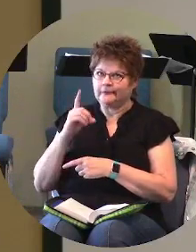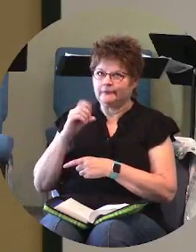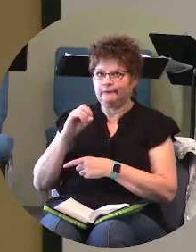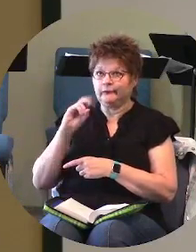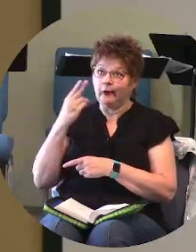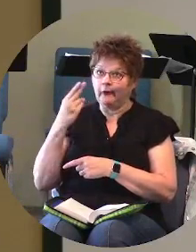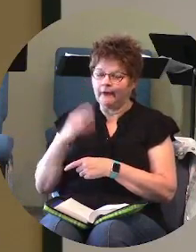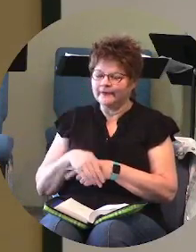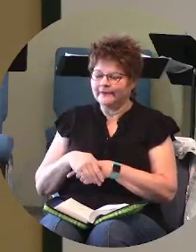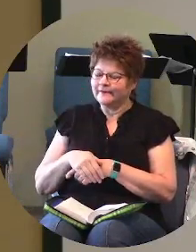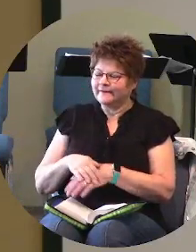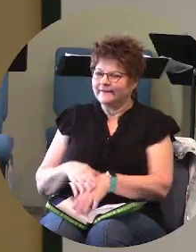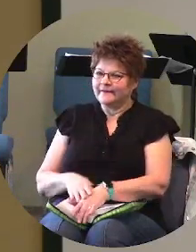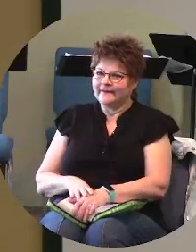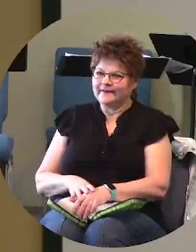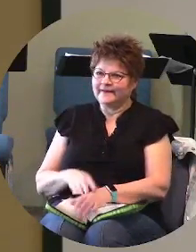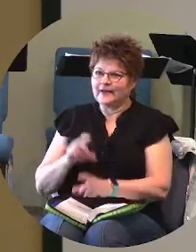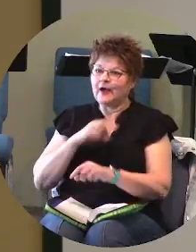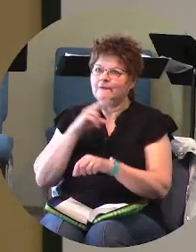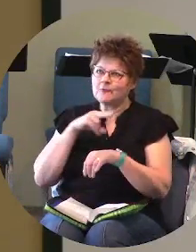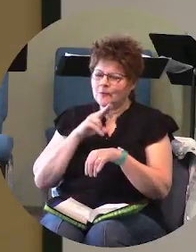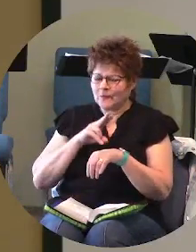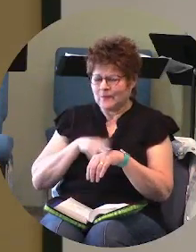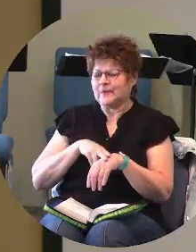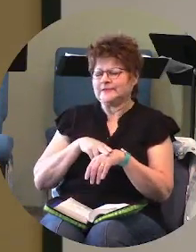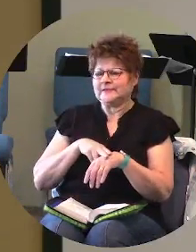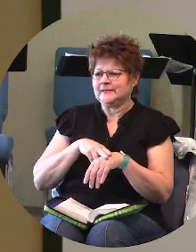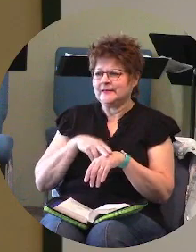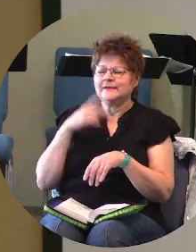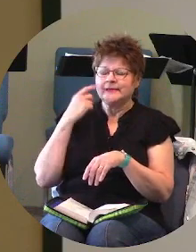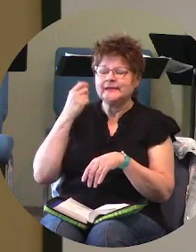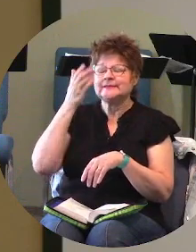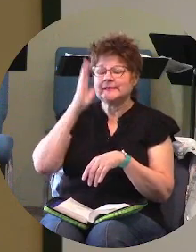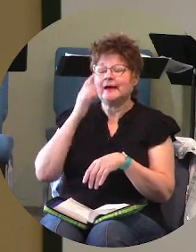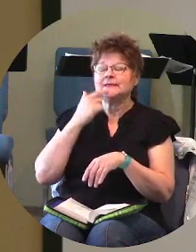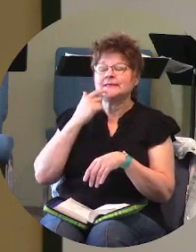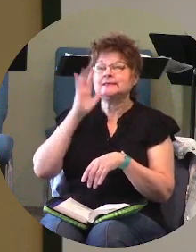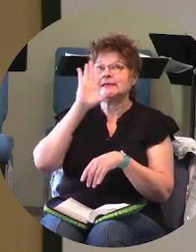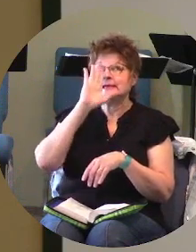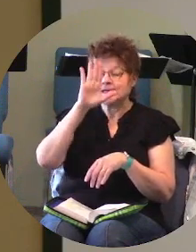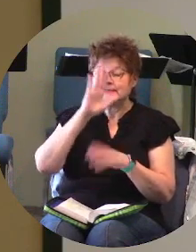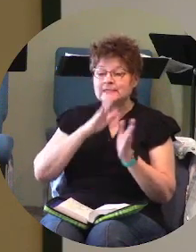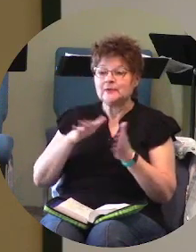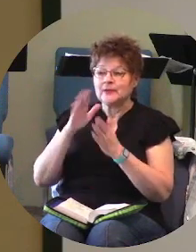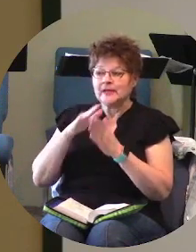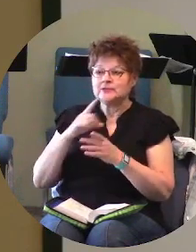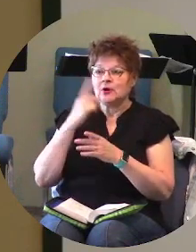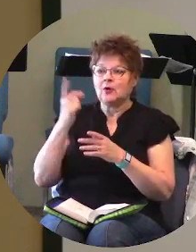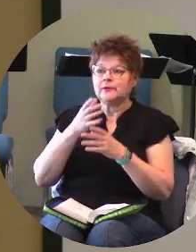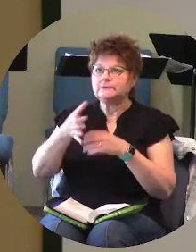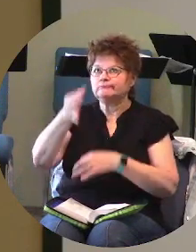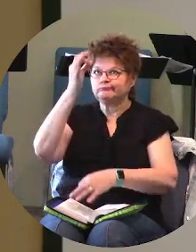um of course because god says my plans are always going to usurp yours